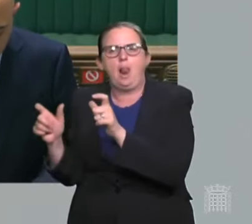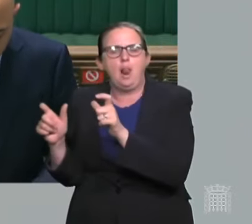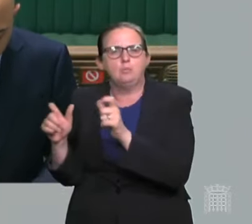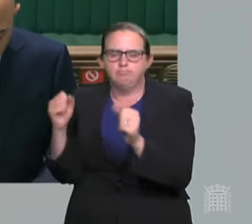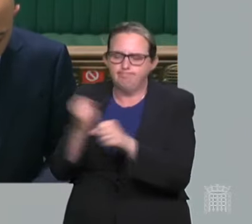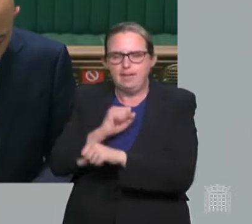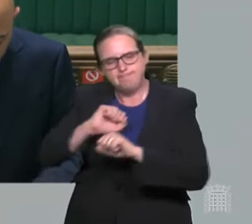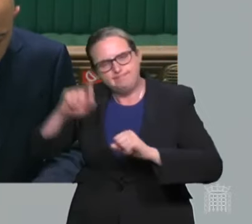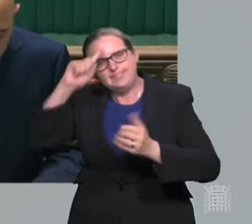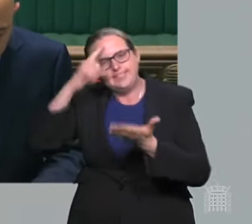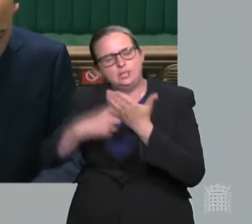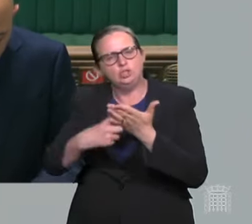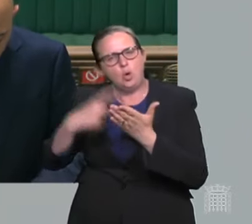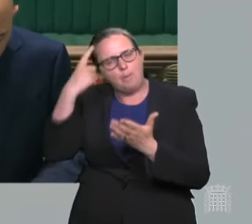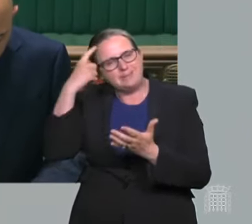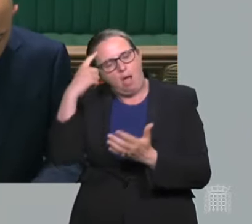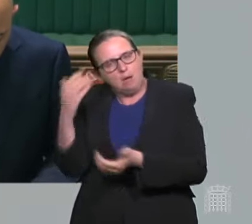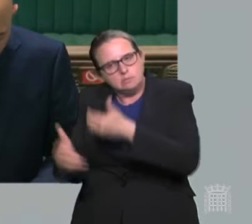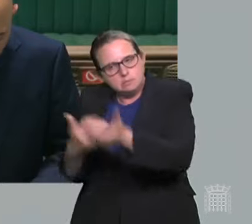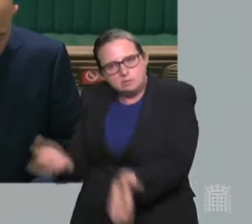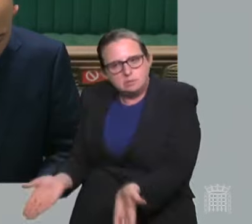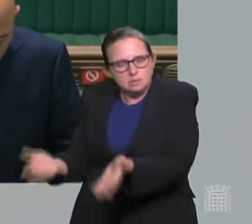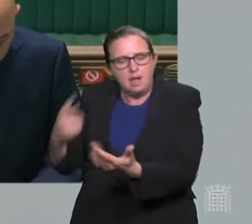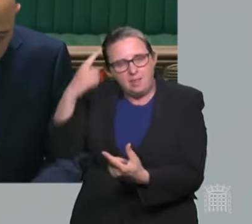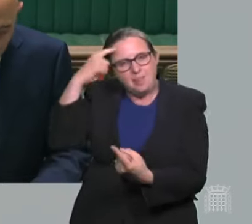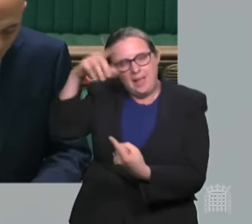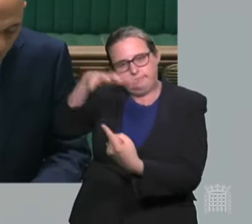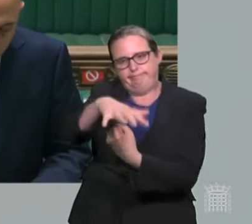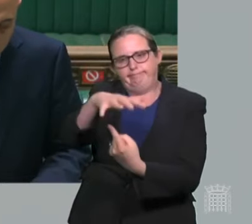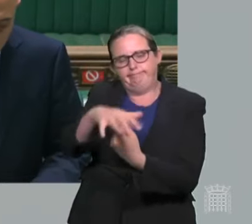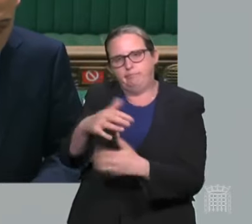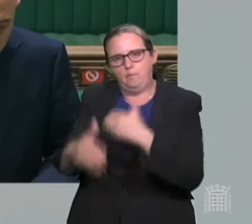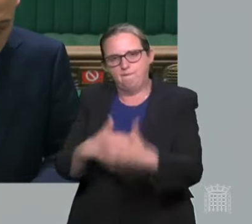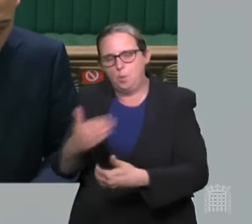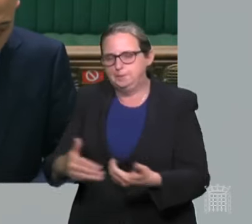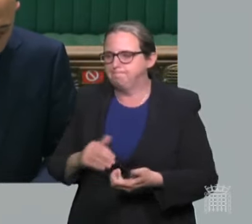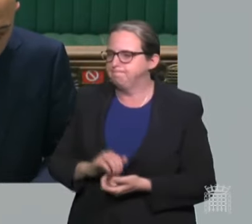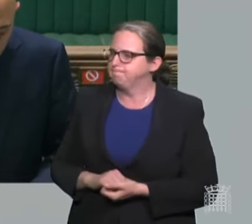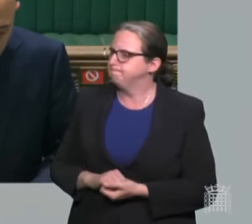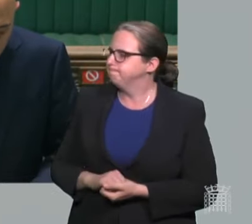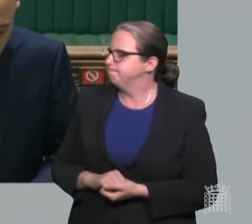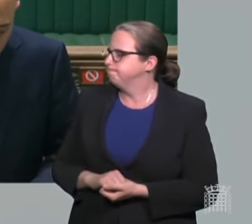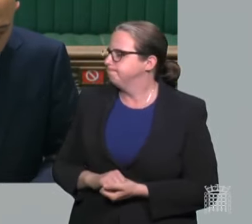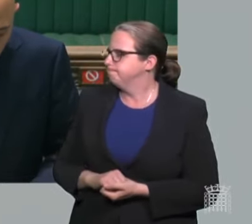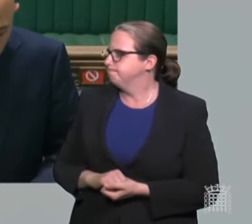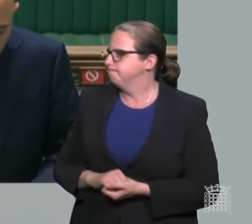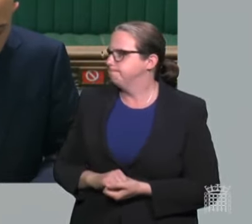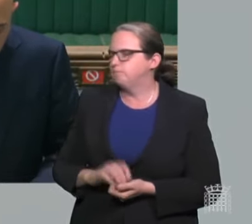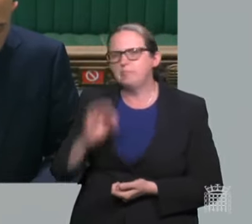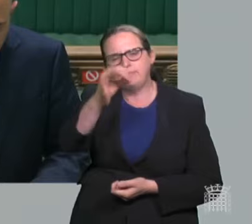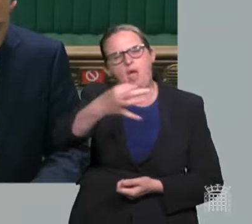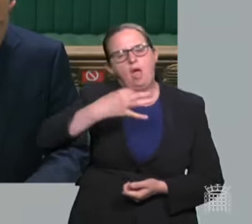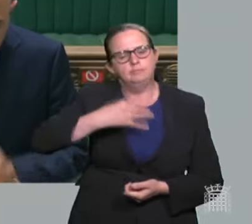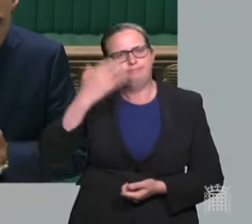sensible decisions and I think that's the way we should move ahead. He's also asked about compensation, sick pay,